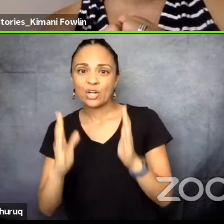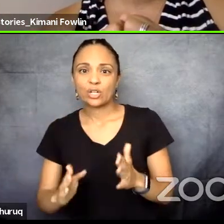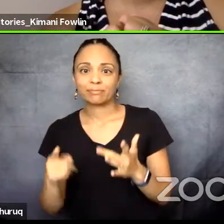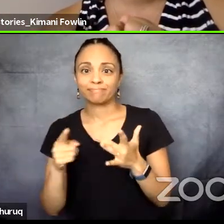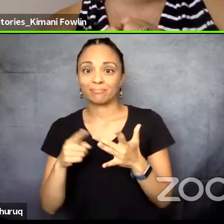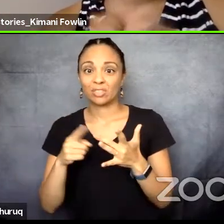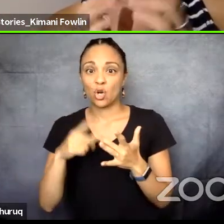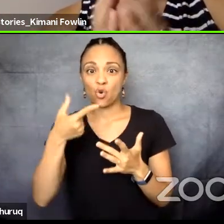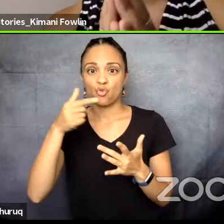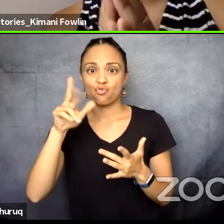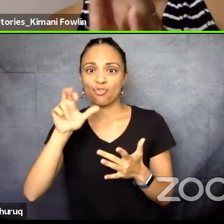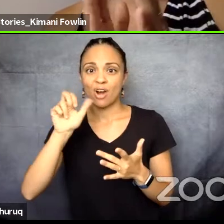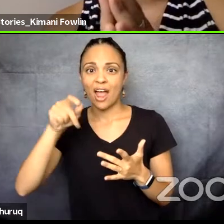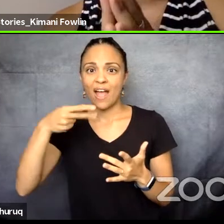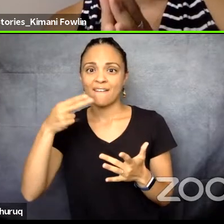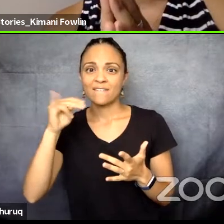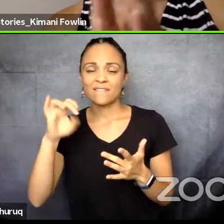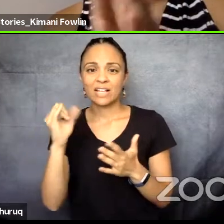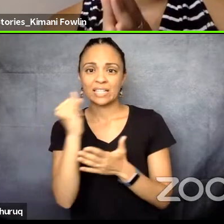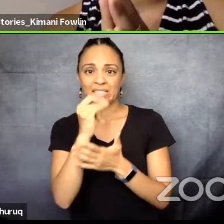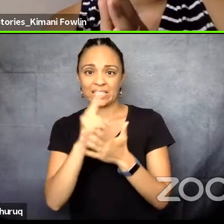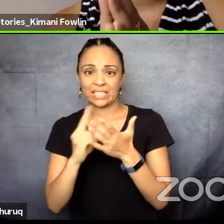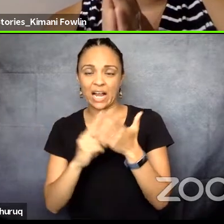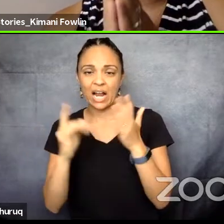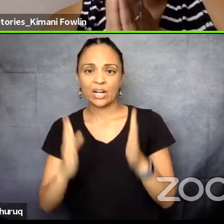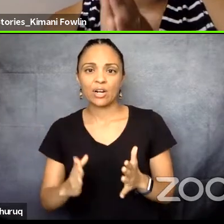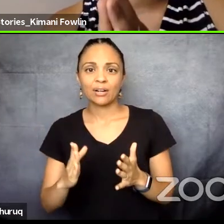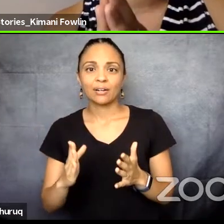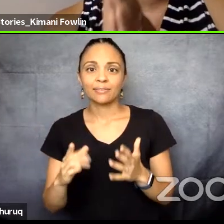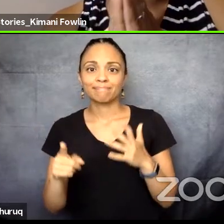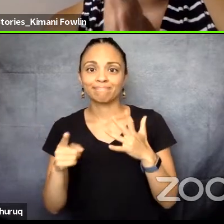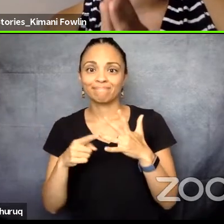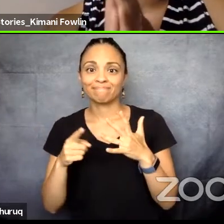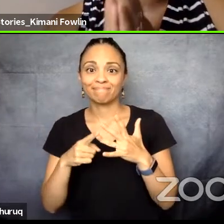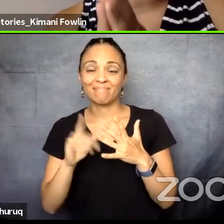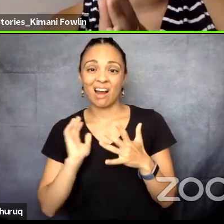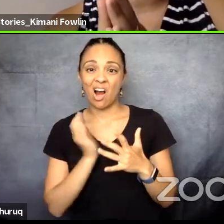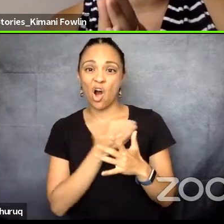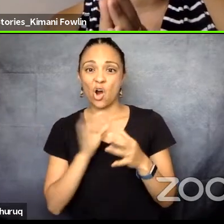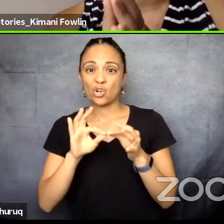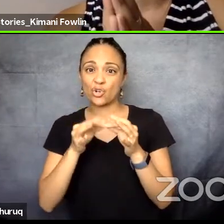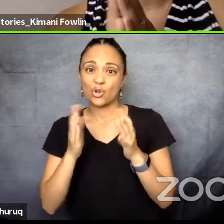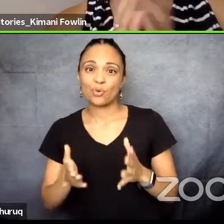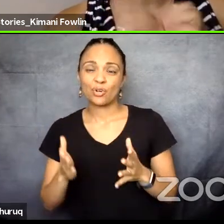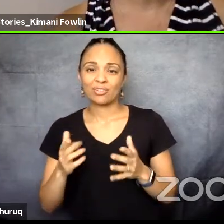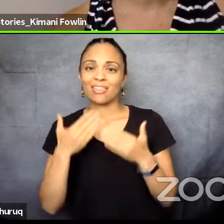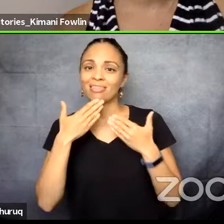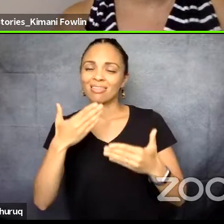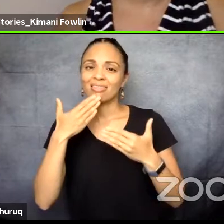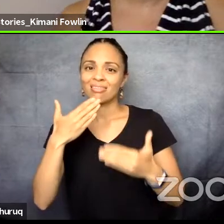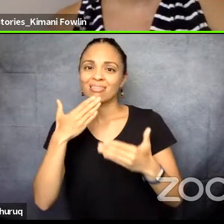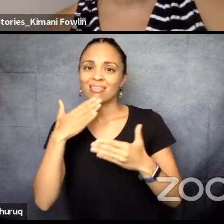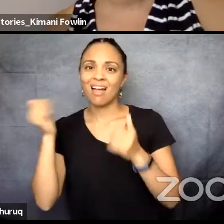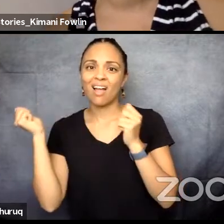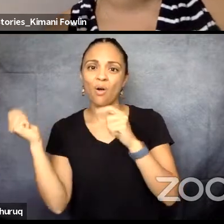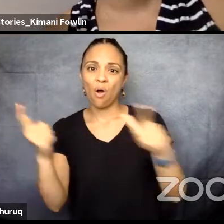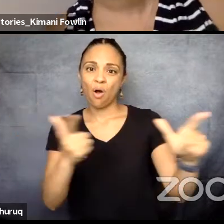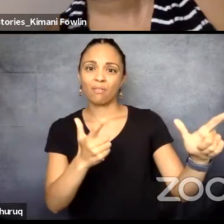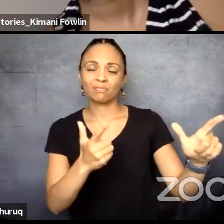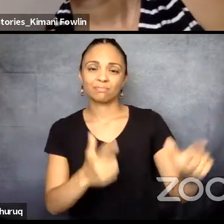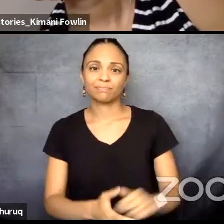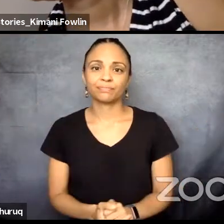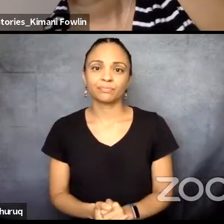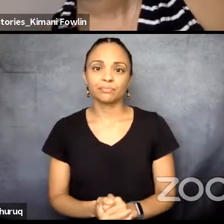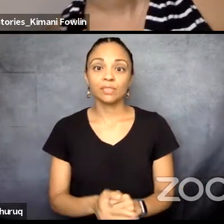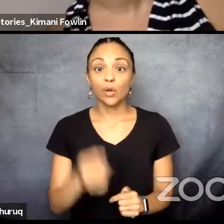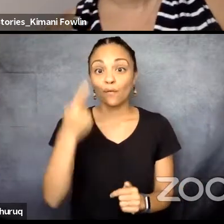and our ASL interpreters, Sharuk, Danika, and Kara. We thank you. Thank you. Thank you all. Nick. Just for the